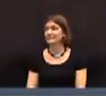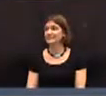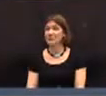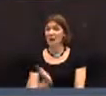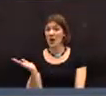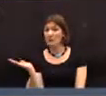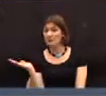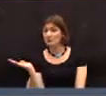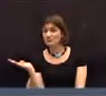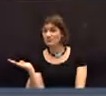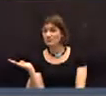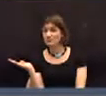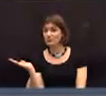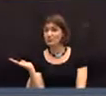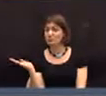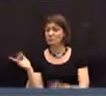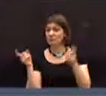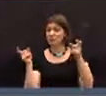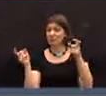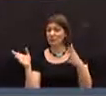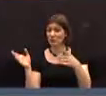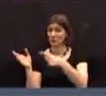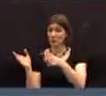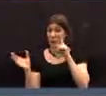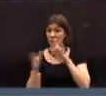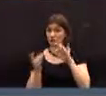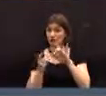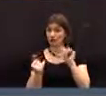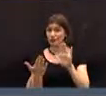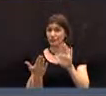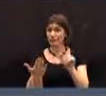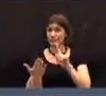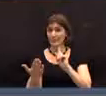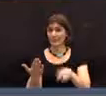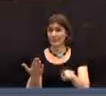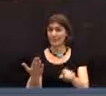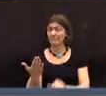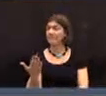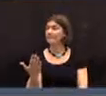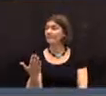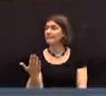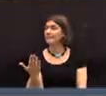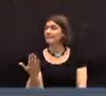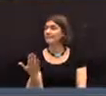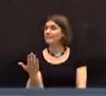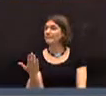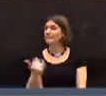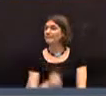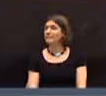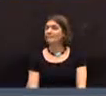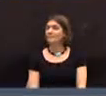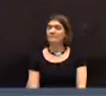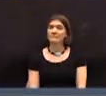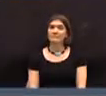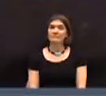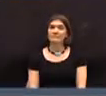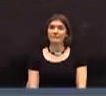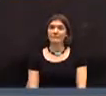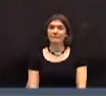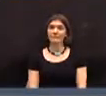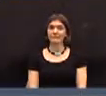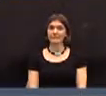Is there anyone from the administration that would like to, uh, uh, uh, respond to Mrs. Wyman's, uh,